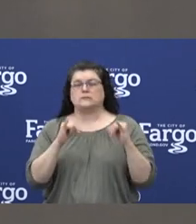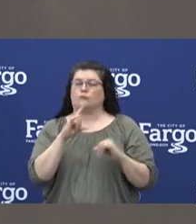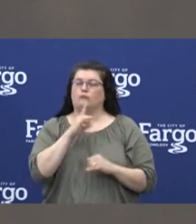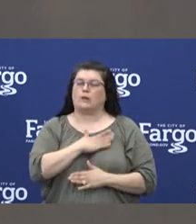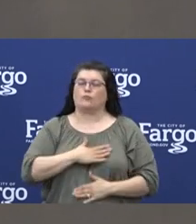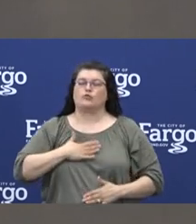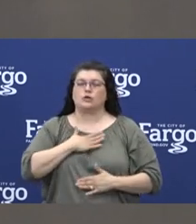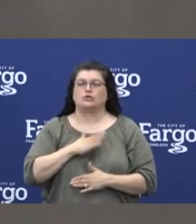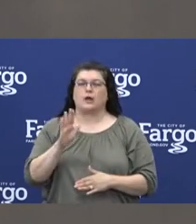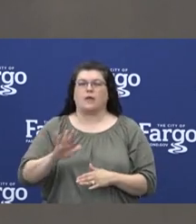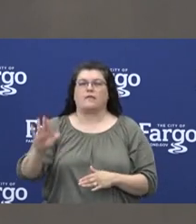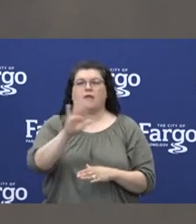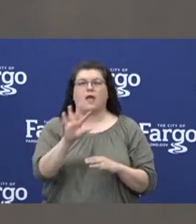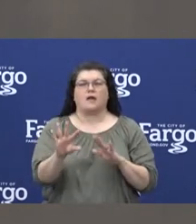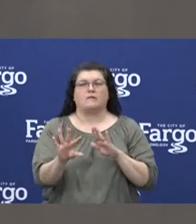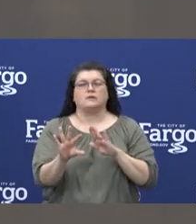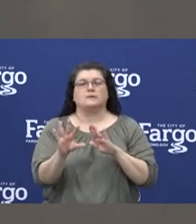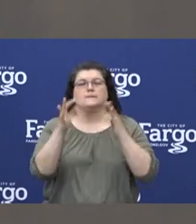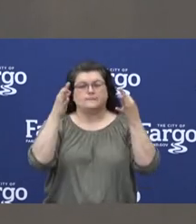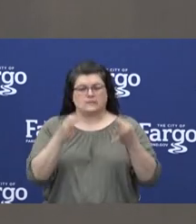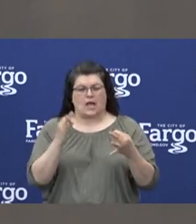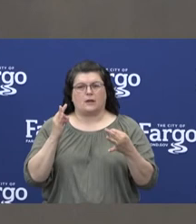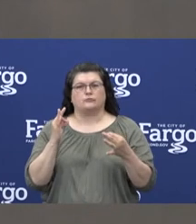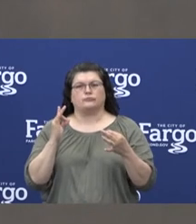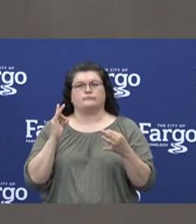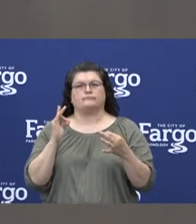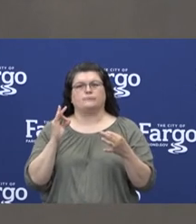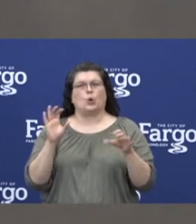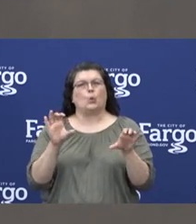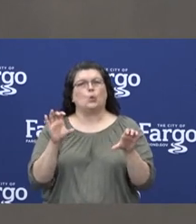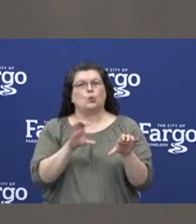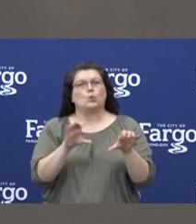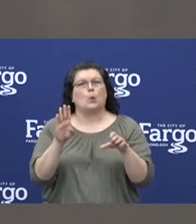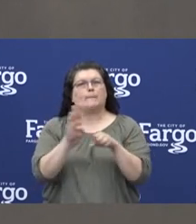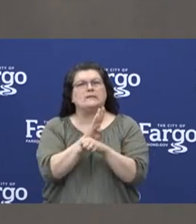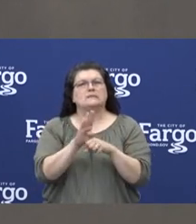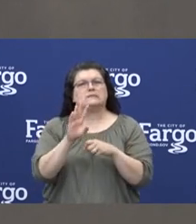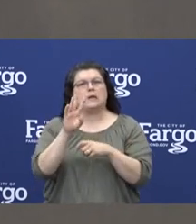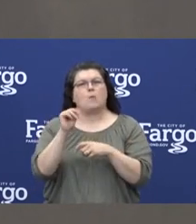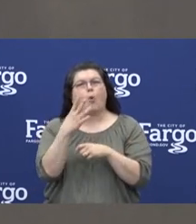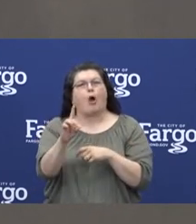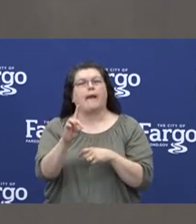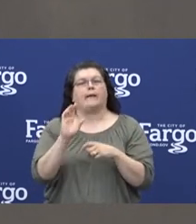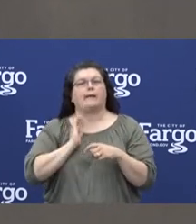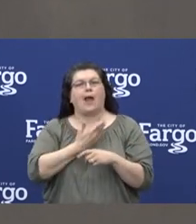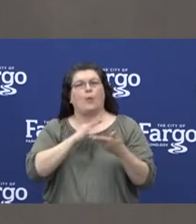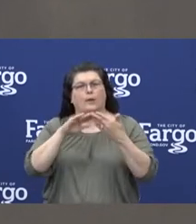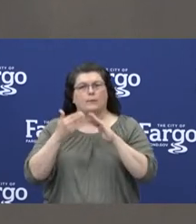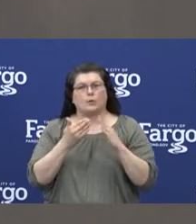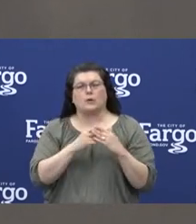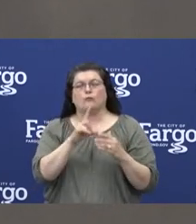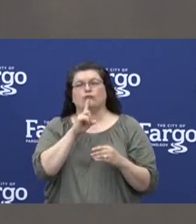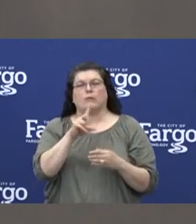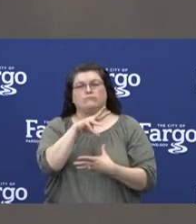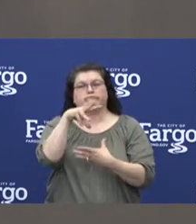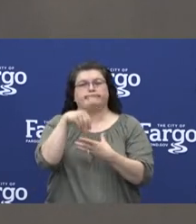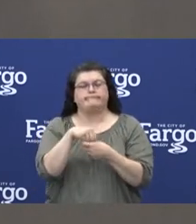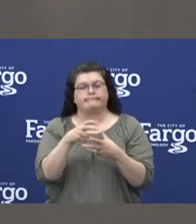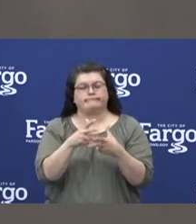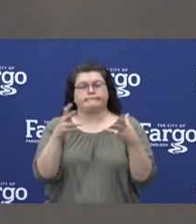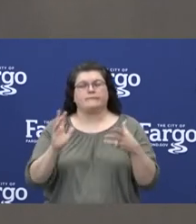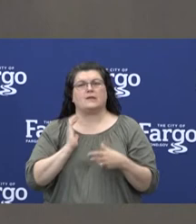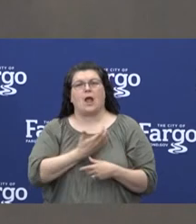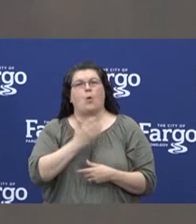that they have chosen to invest and do their business in the Moorhead community and are great contributors to what our